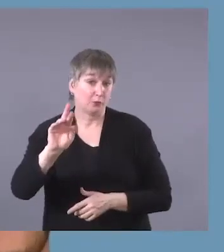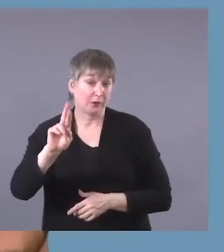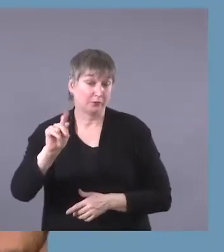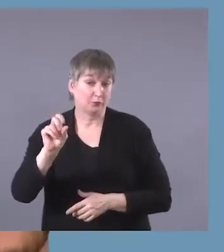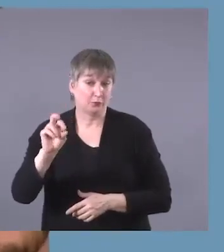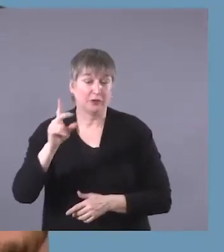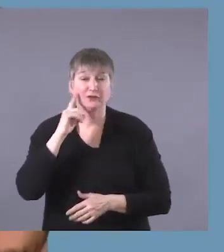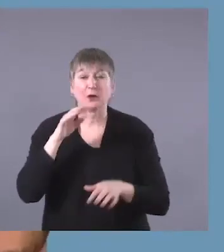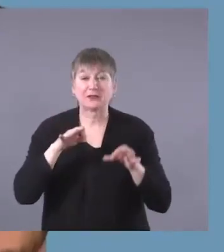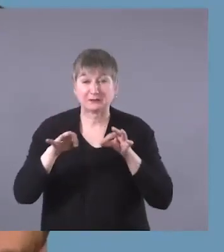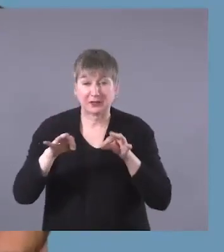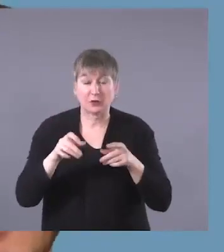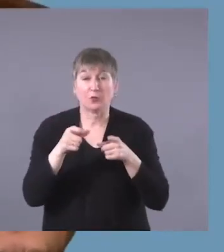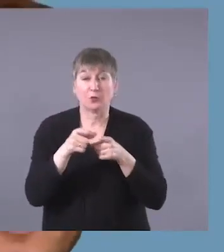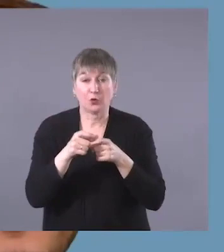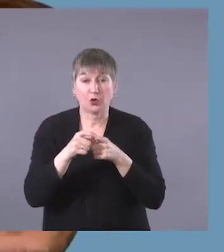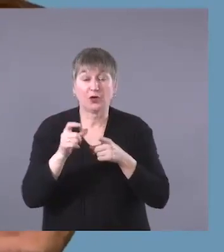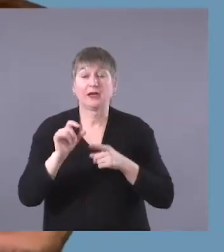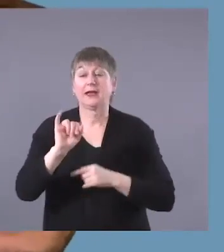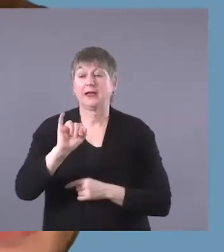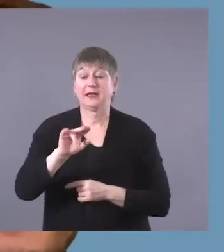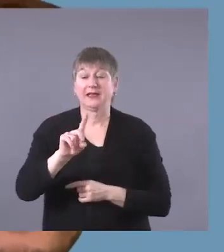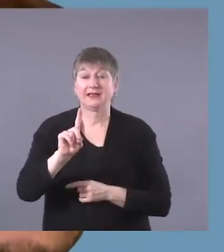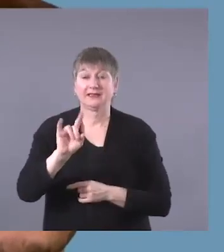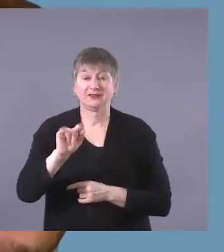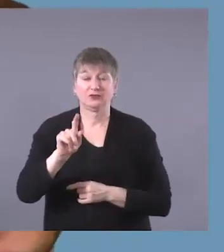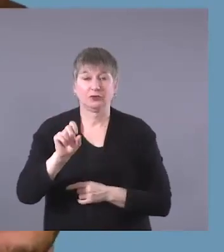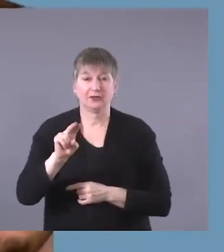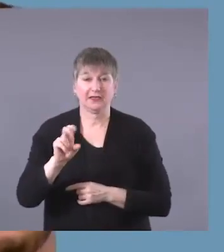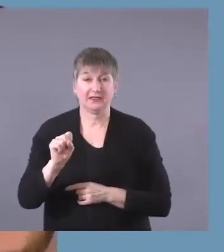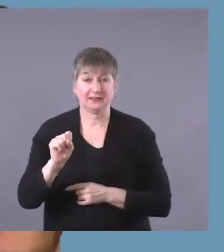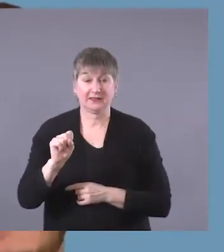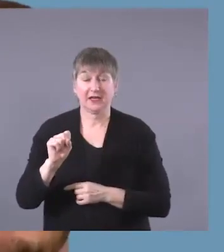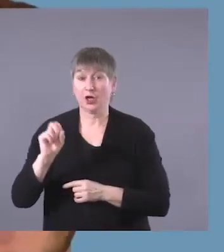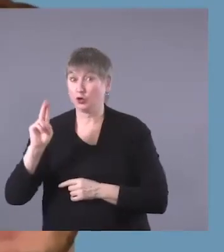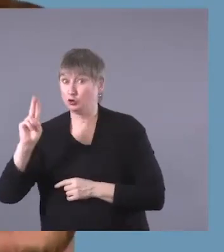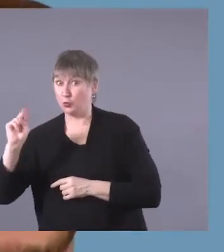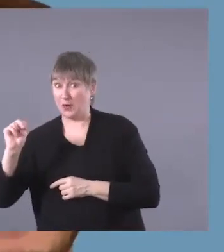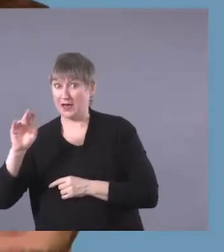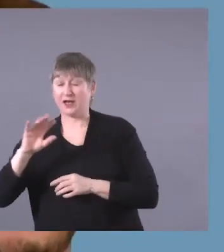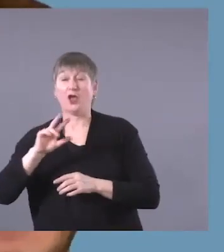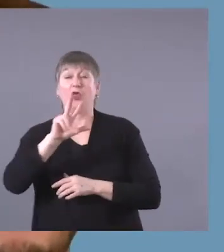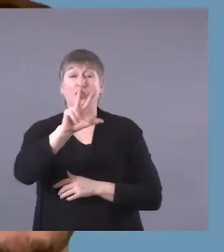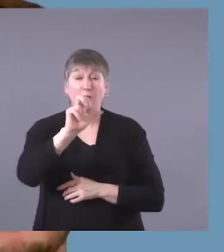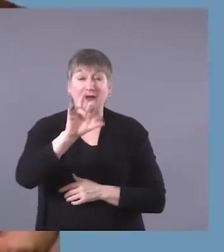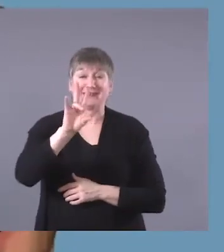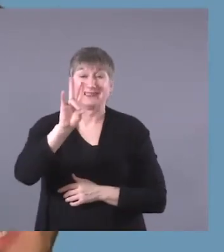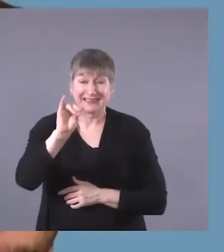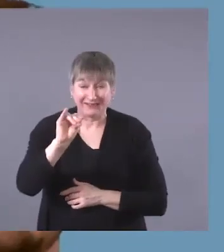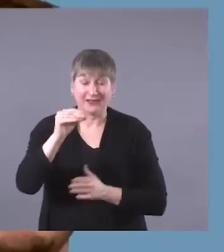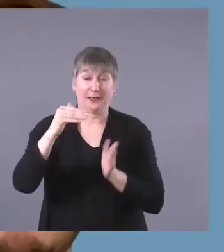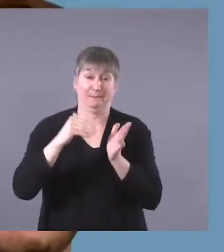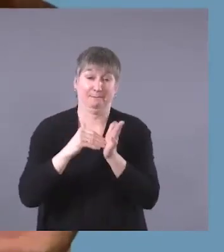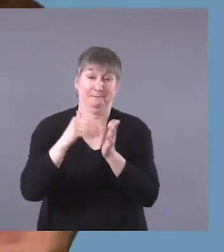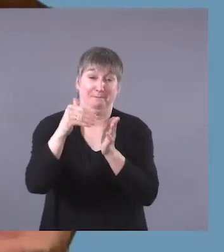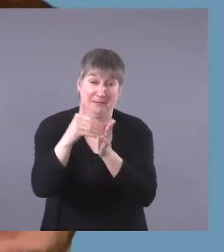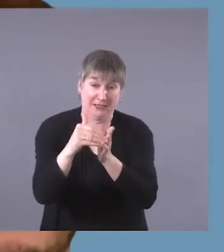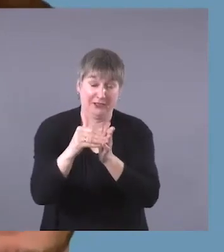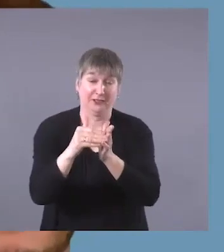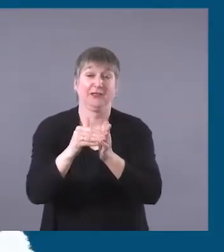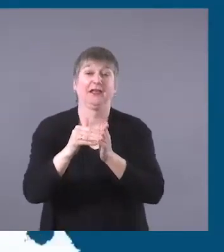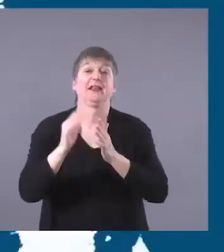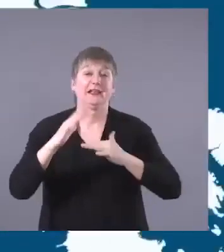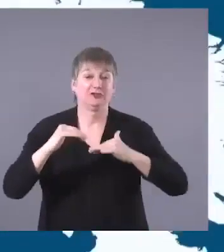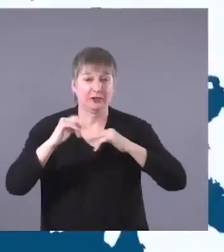Let's start with the term Indigenous. According to the United Nations, there are 370 million Indigenous people worldwide spread across 70